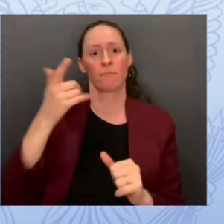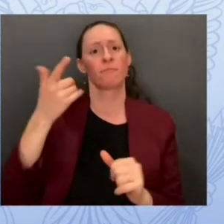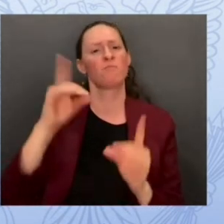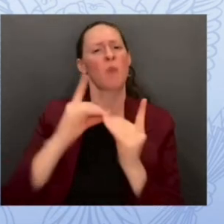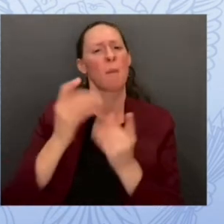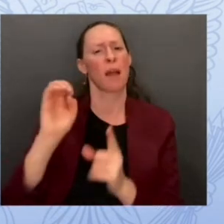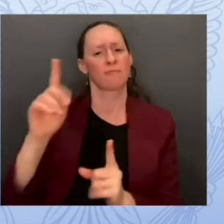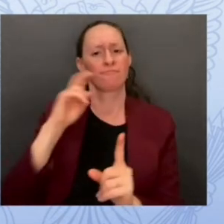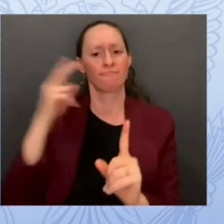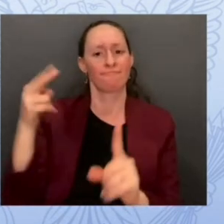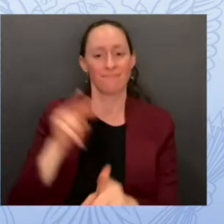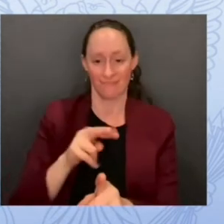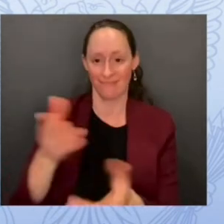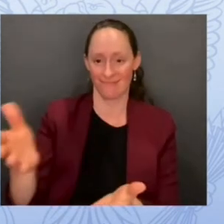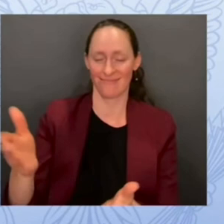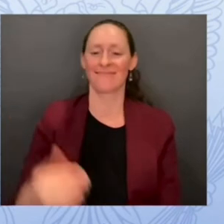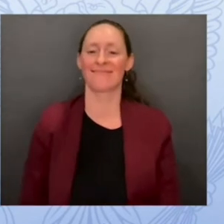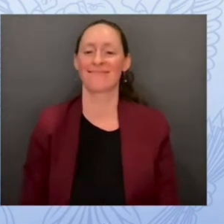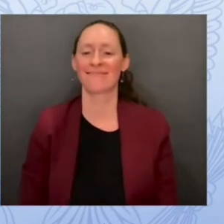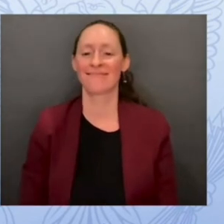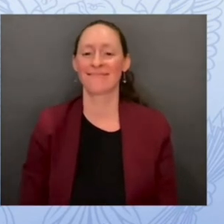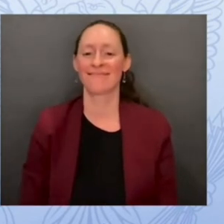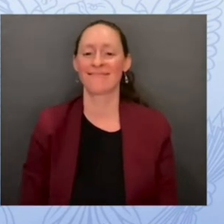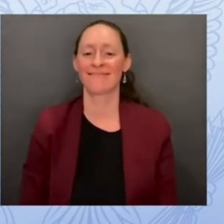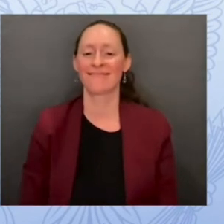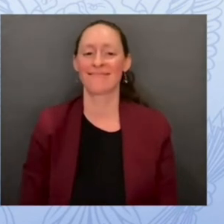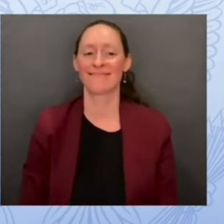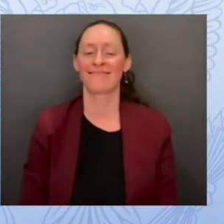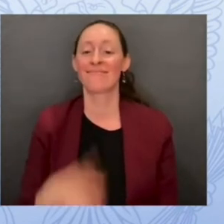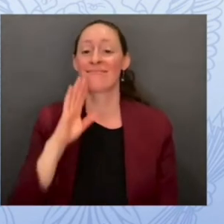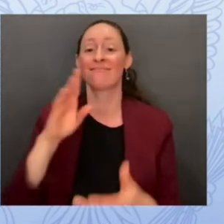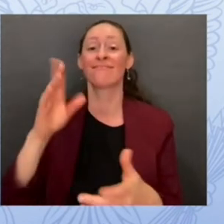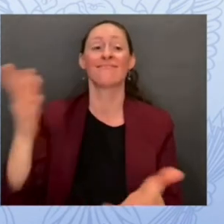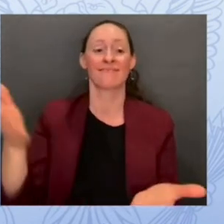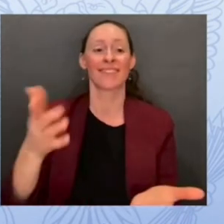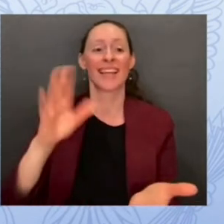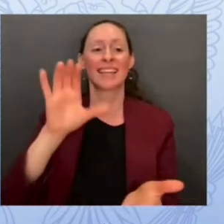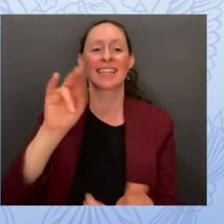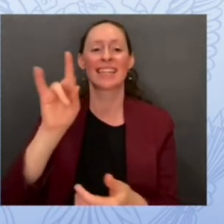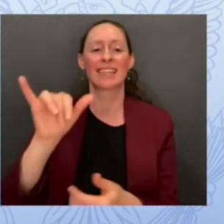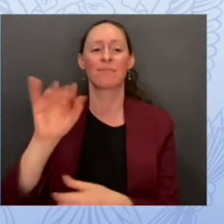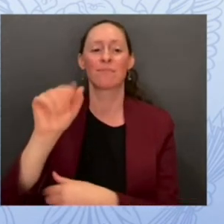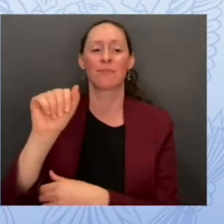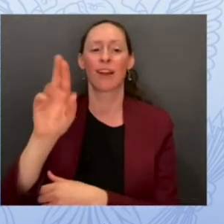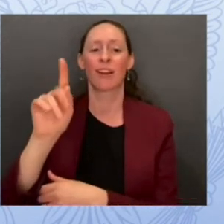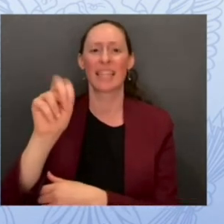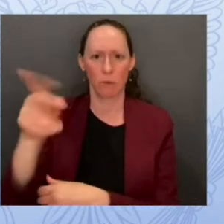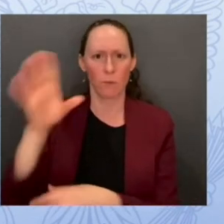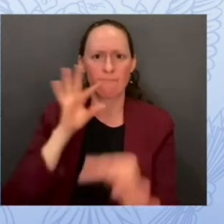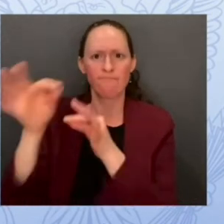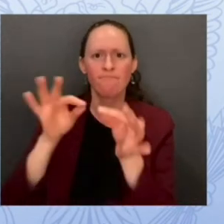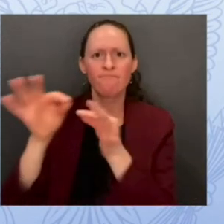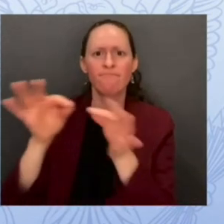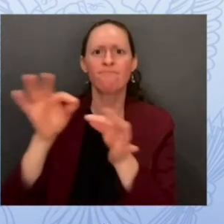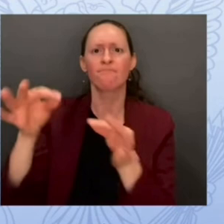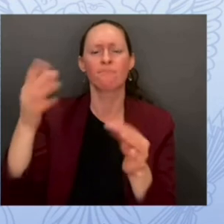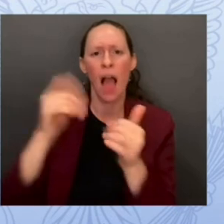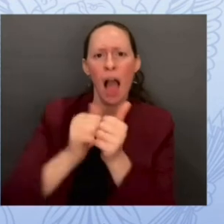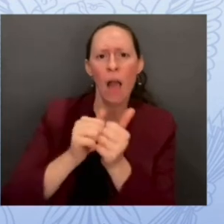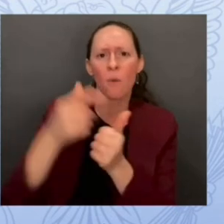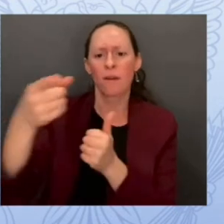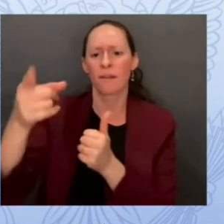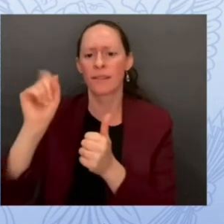school school superintendent herself and a passionate leader on education and focused on the health and safety of kids